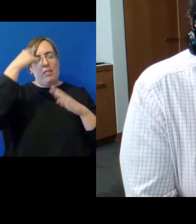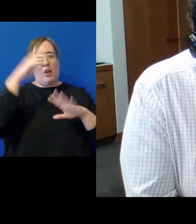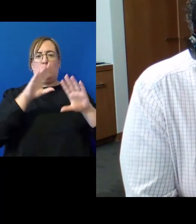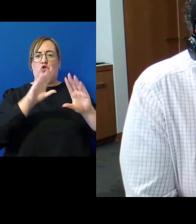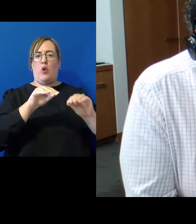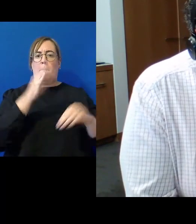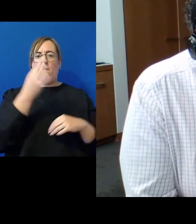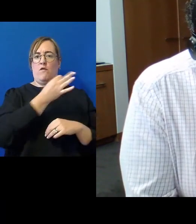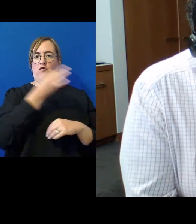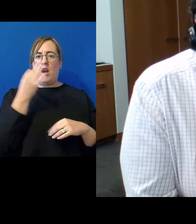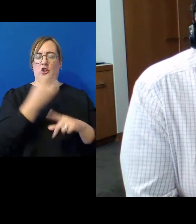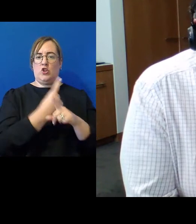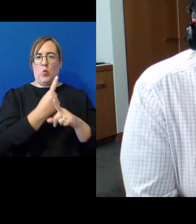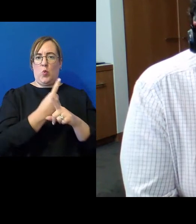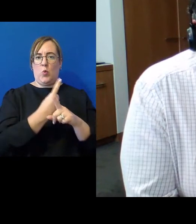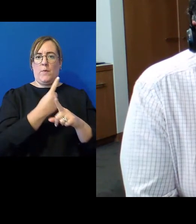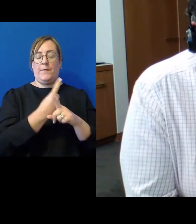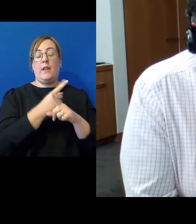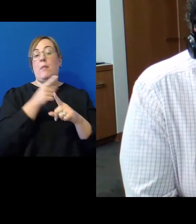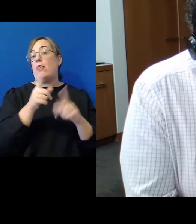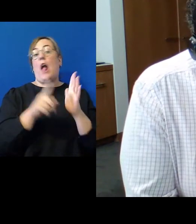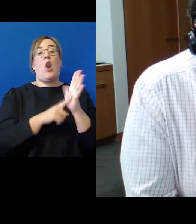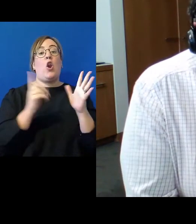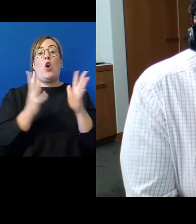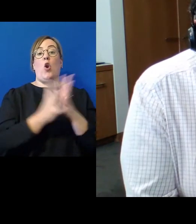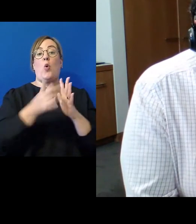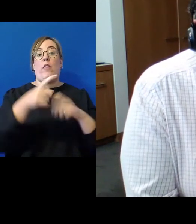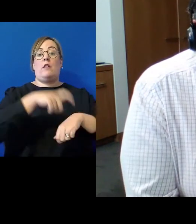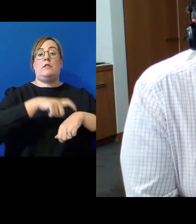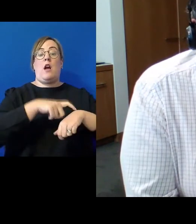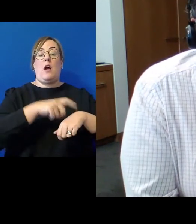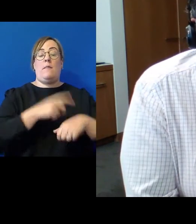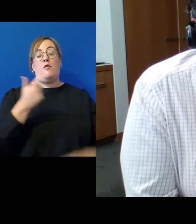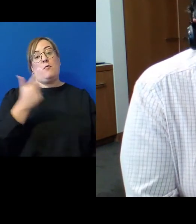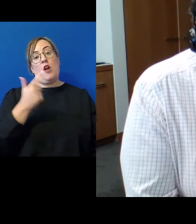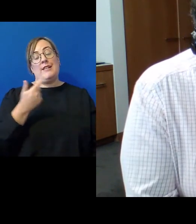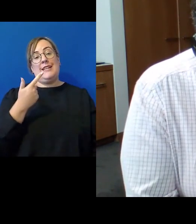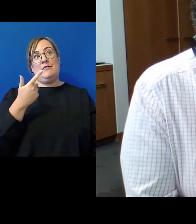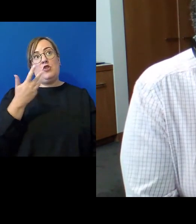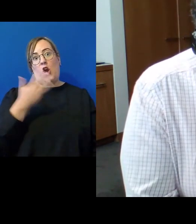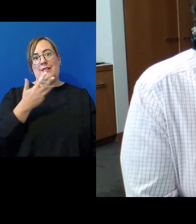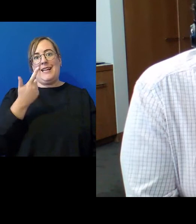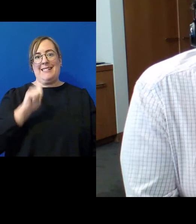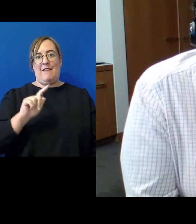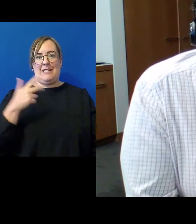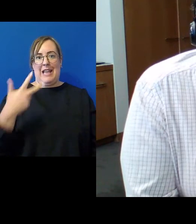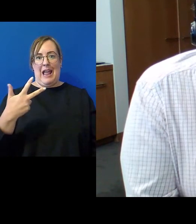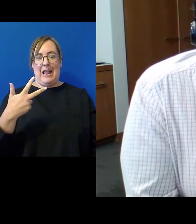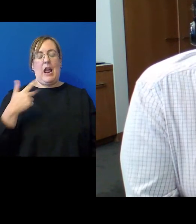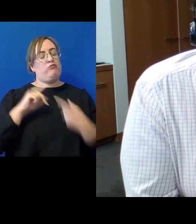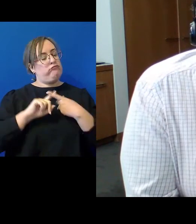suspect but in any event that was the law in 1978 and it remained the law for a long time